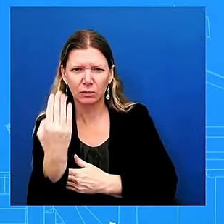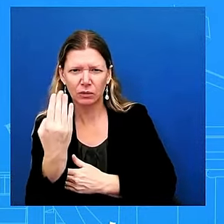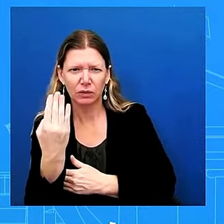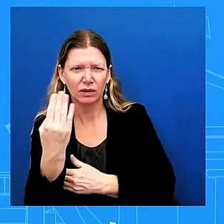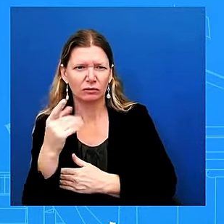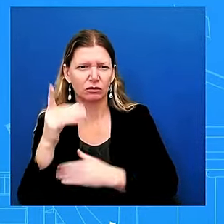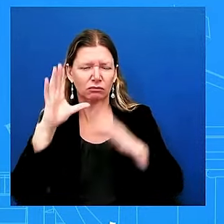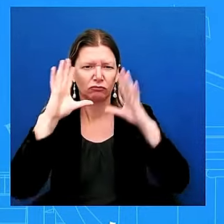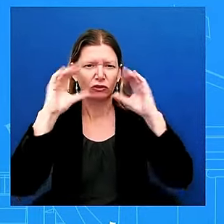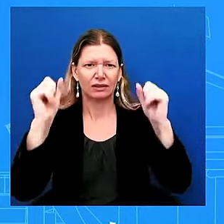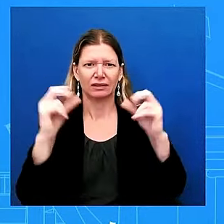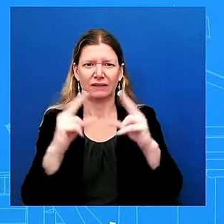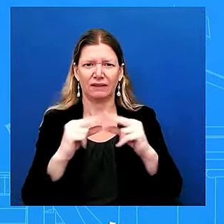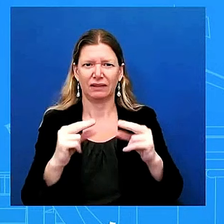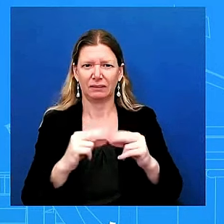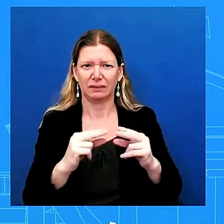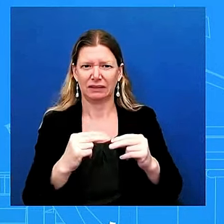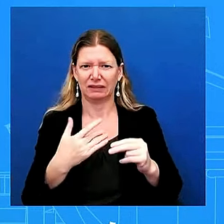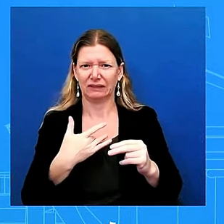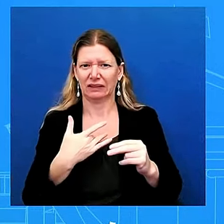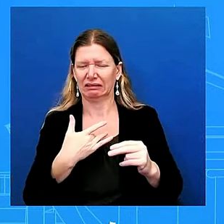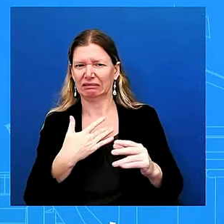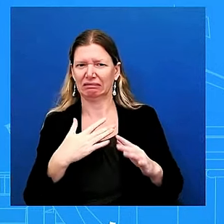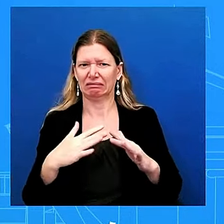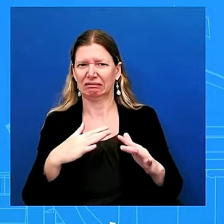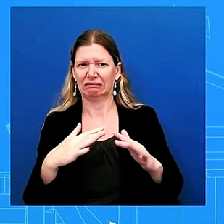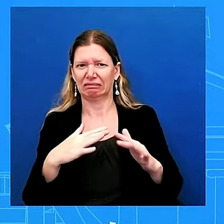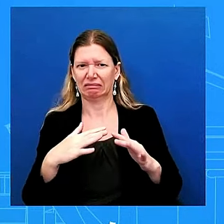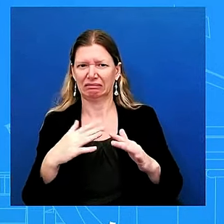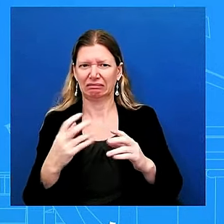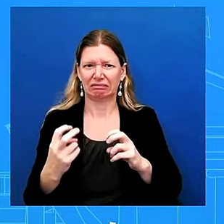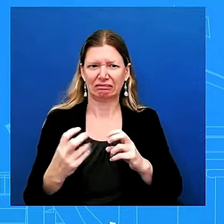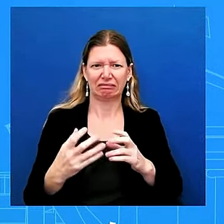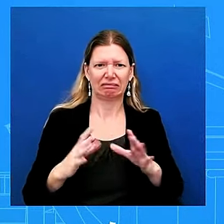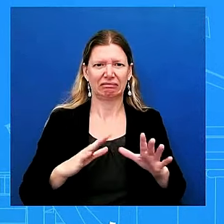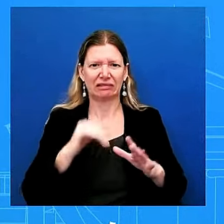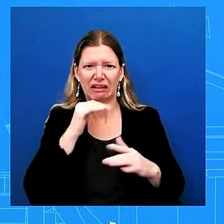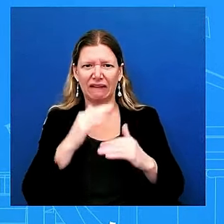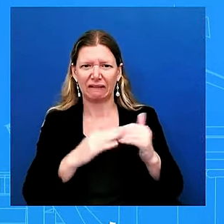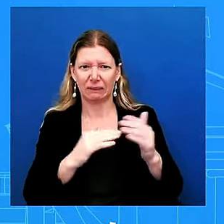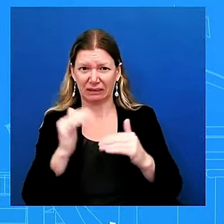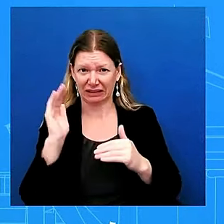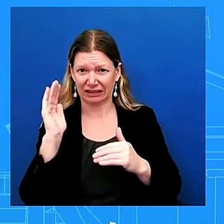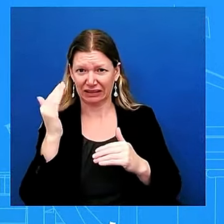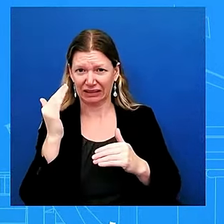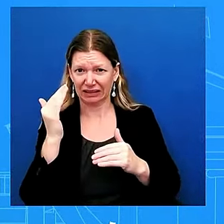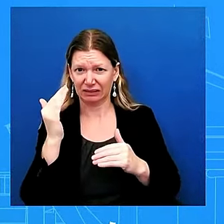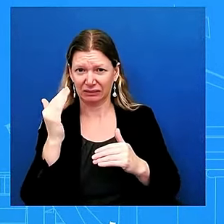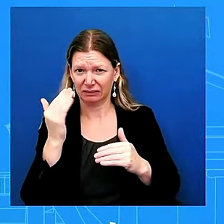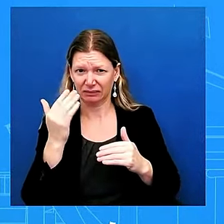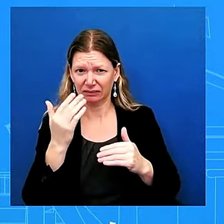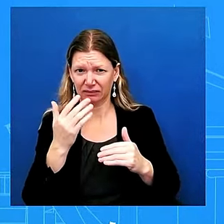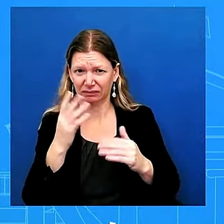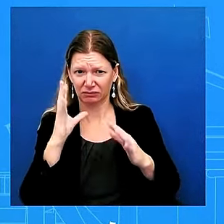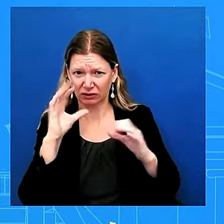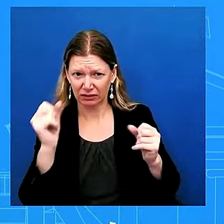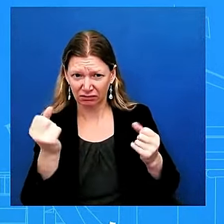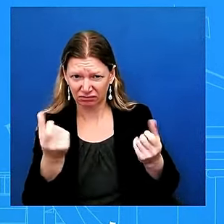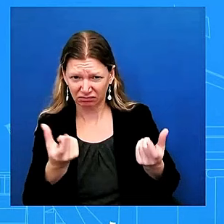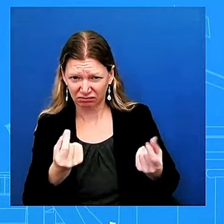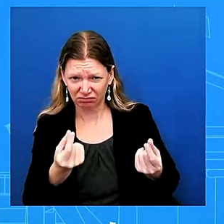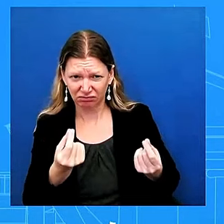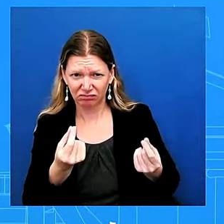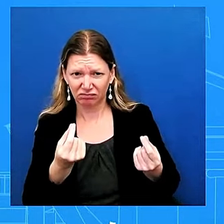stopping now it seems imminent did the president take any action to try to prevent the ground operation in ebanon